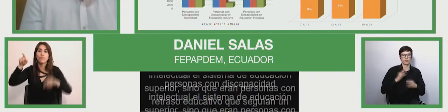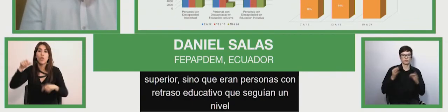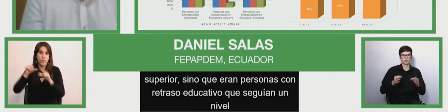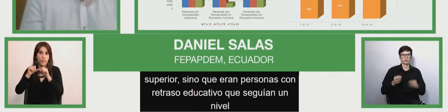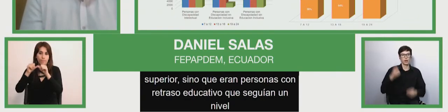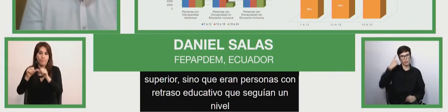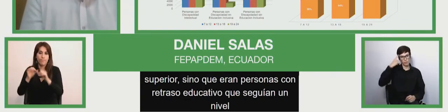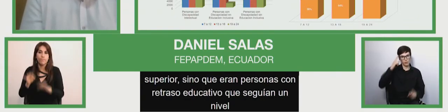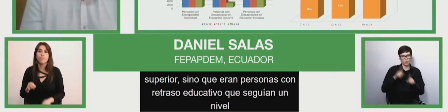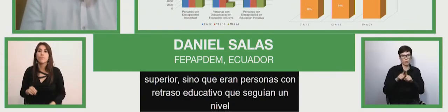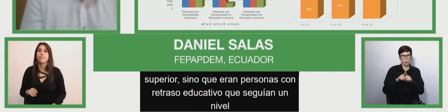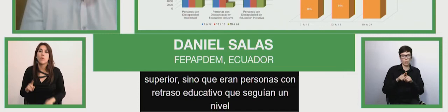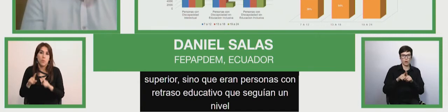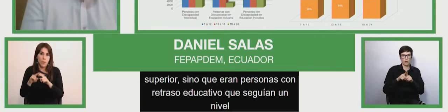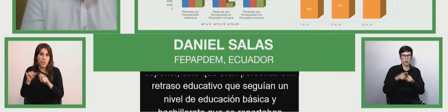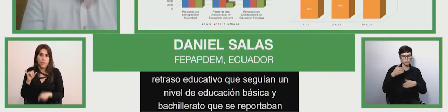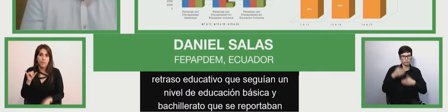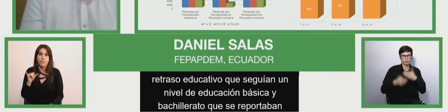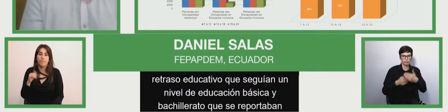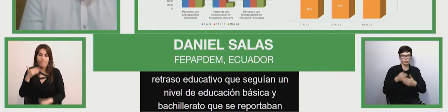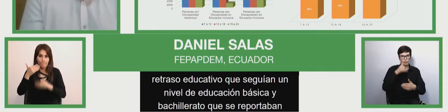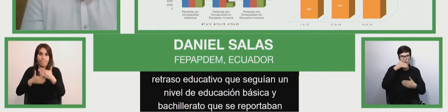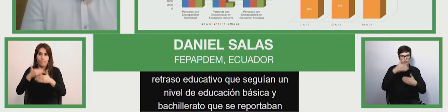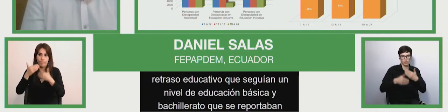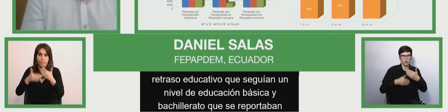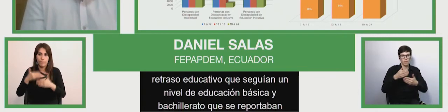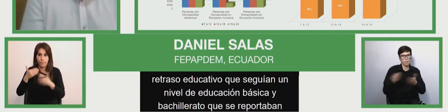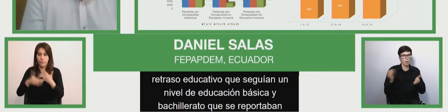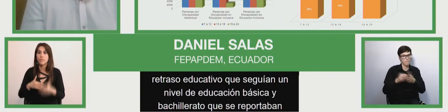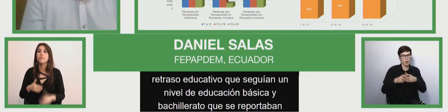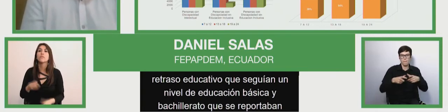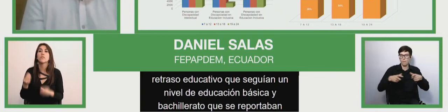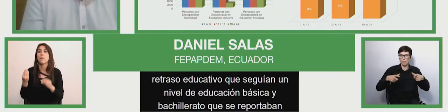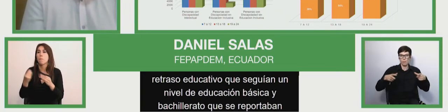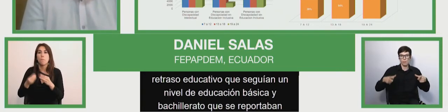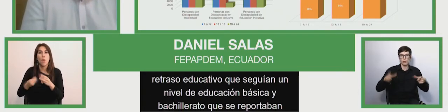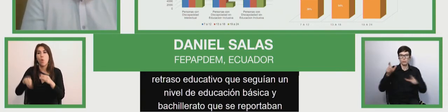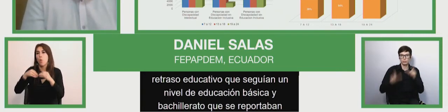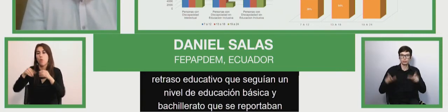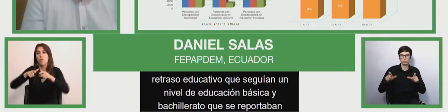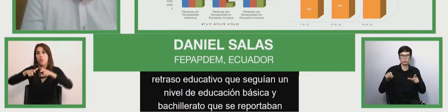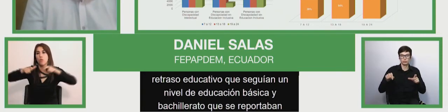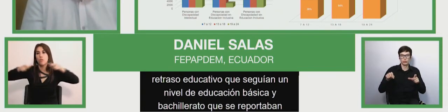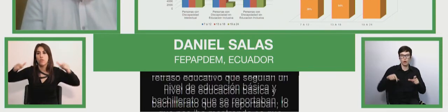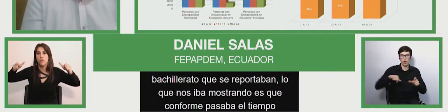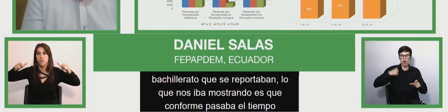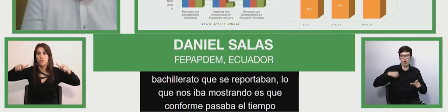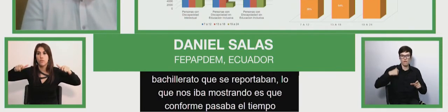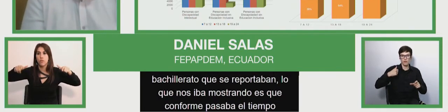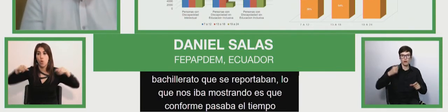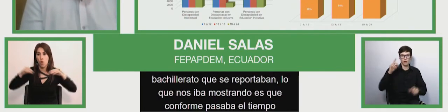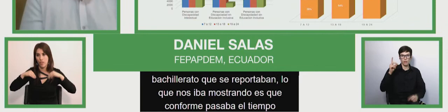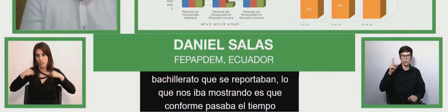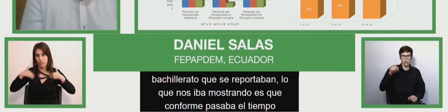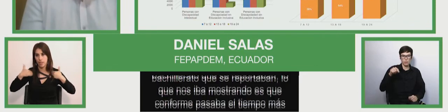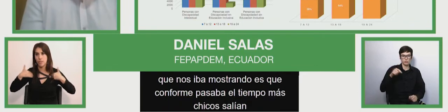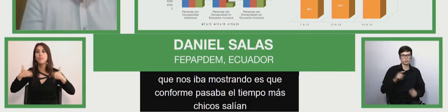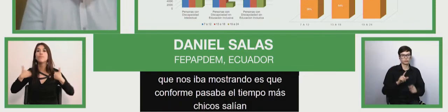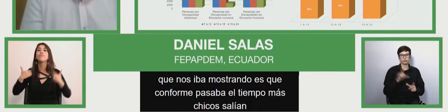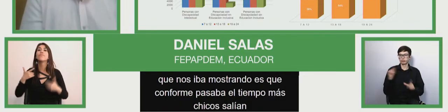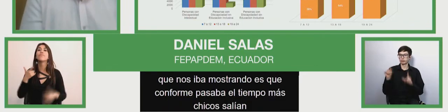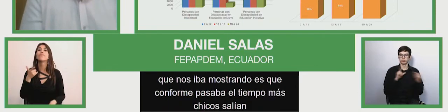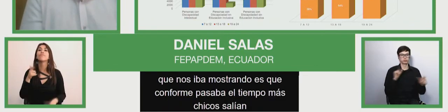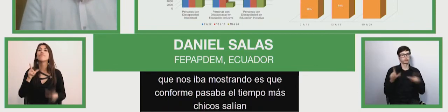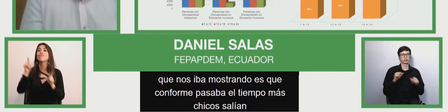also i'm showing you as time went pies the smaller the children left younger and inclusive